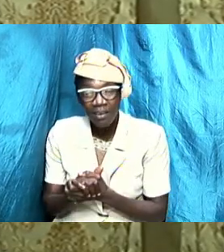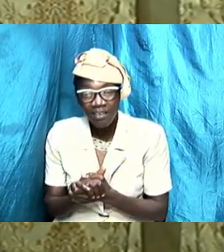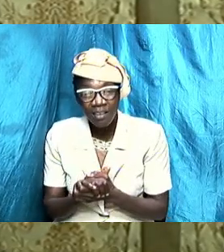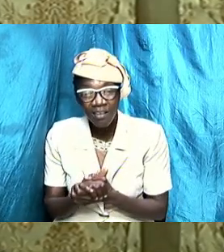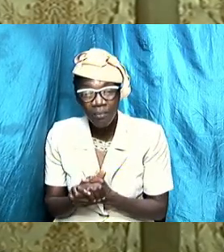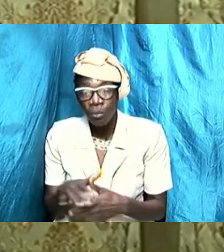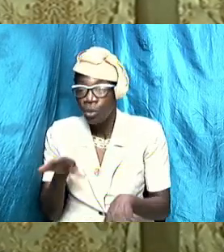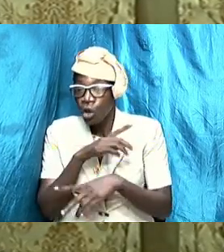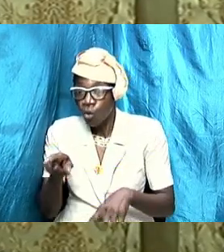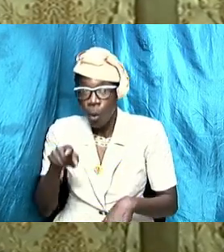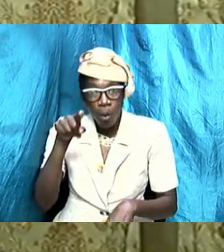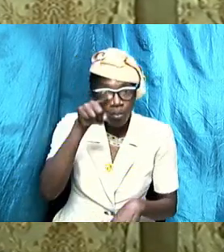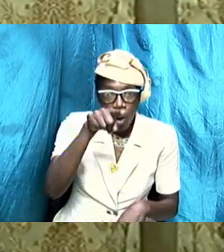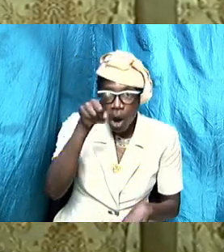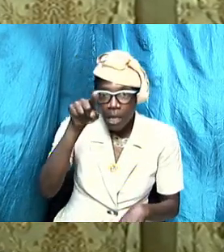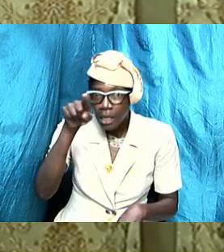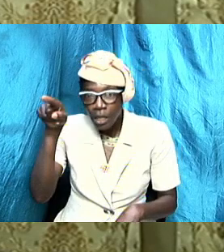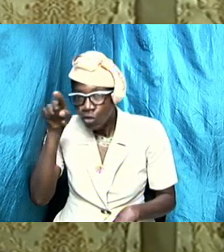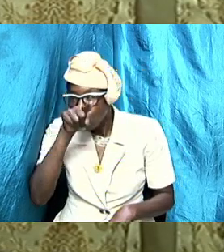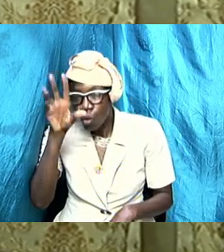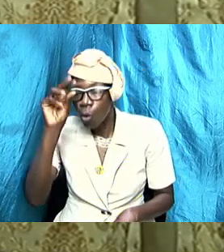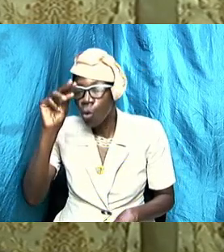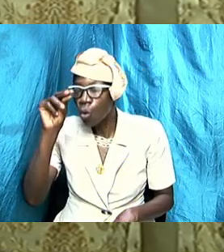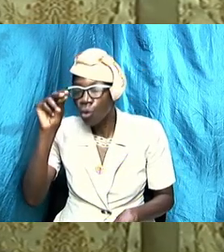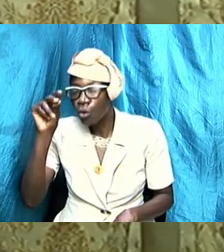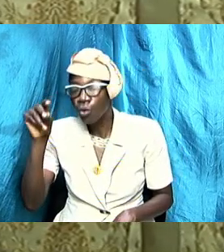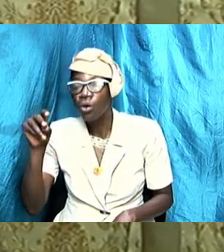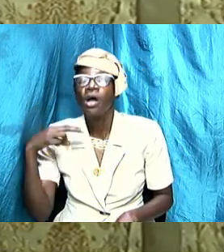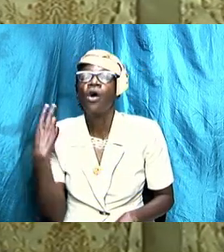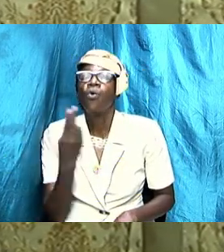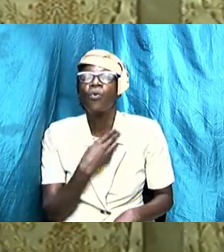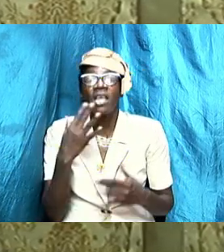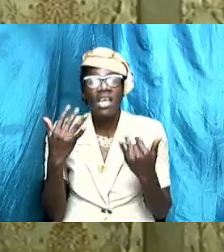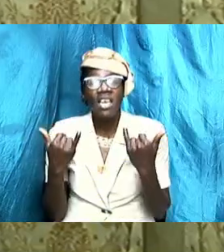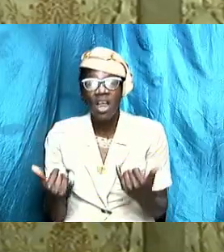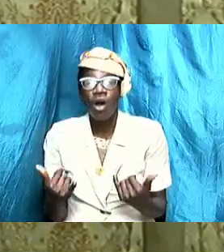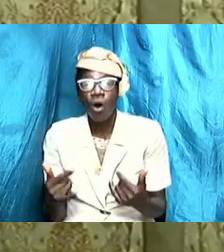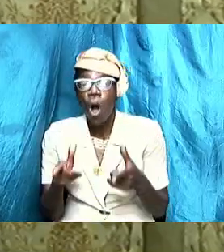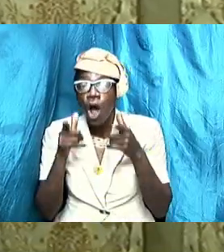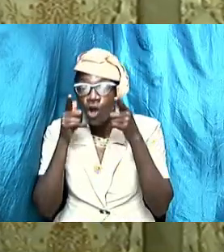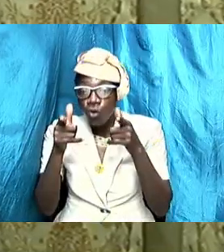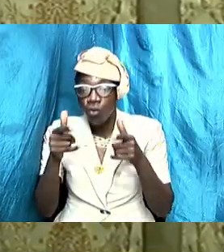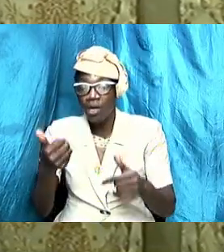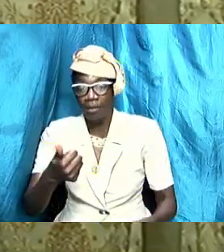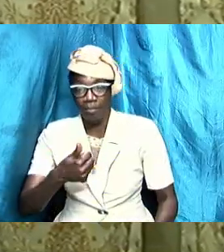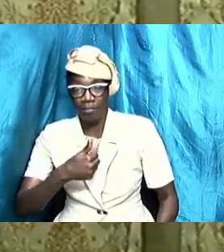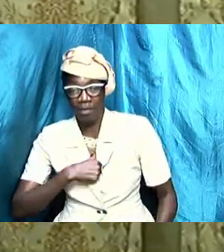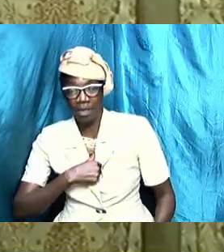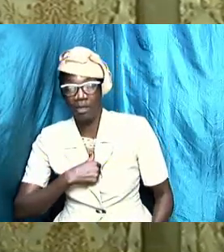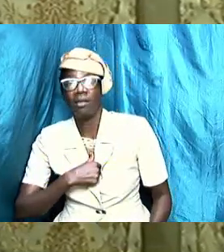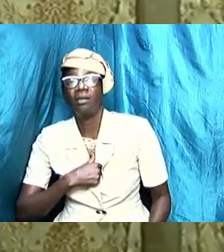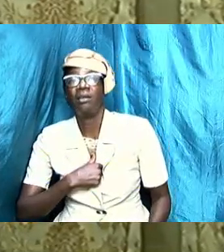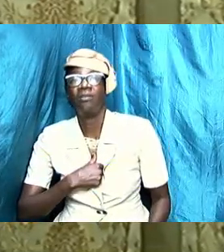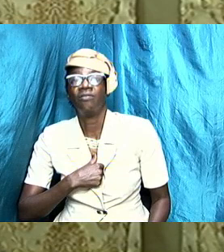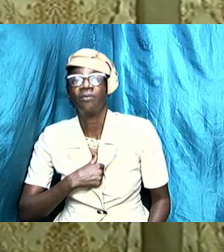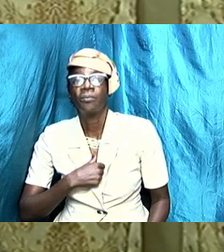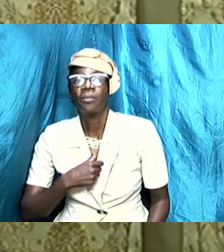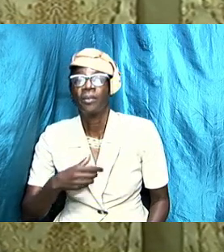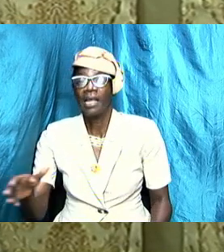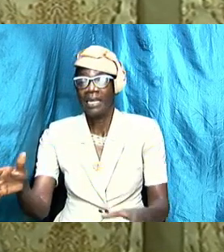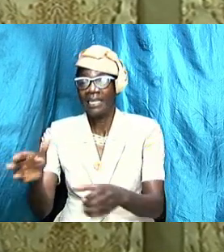of pointing a finger and say you causing this and I don't want it we are going to know look at ourselves and take